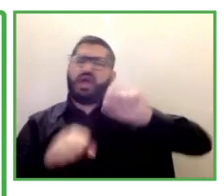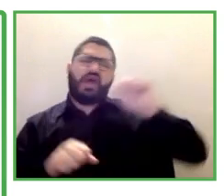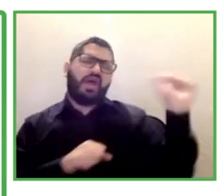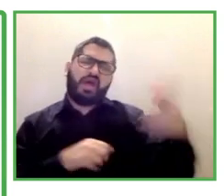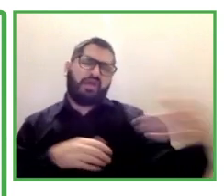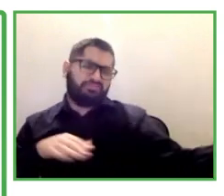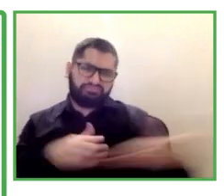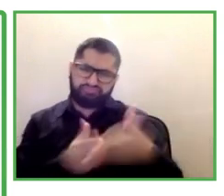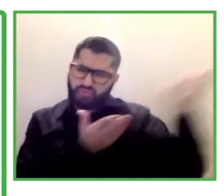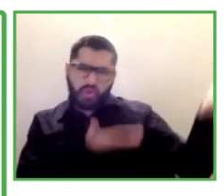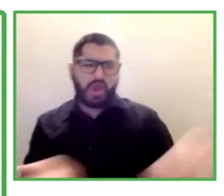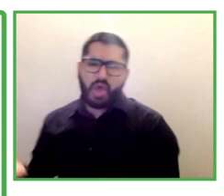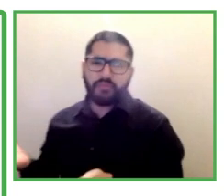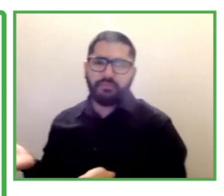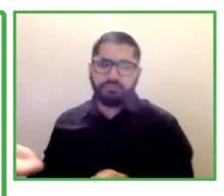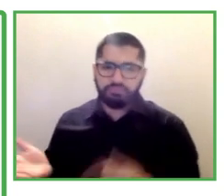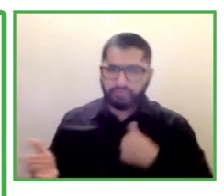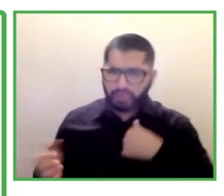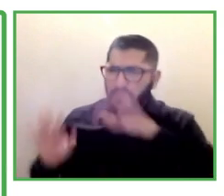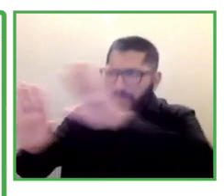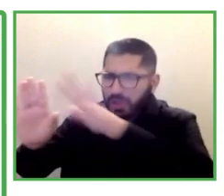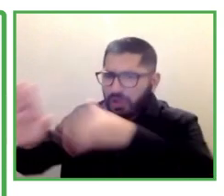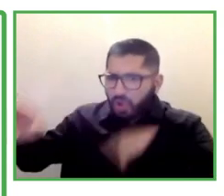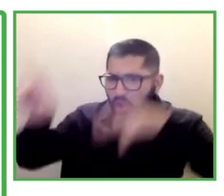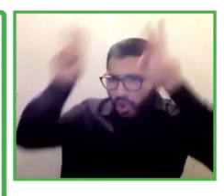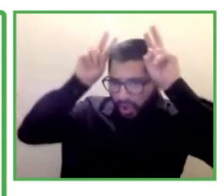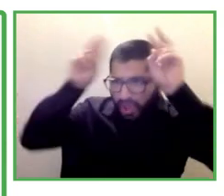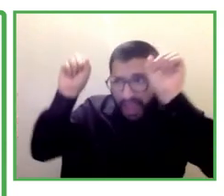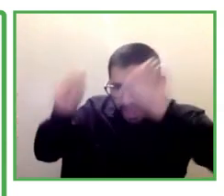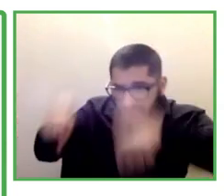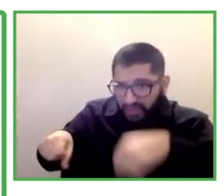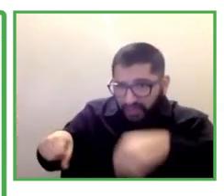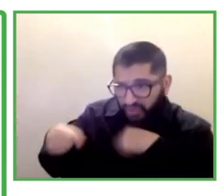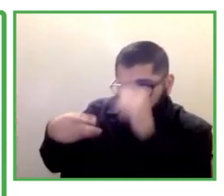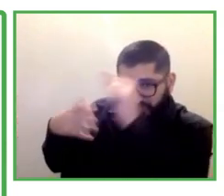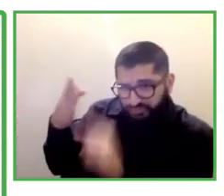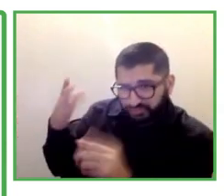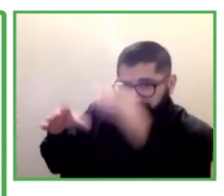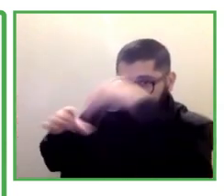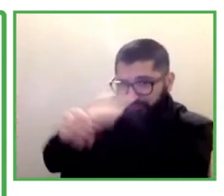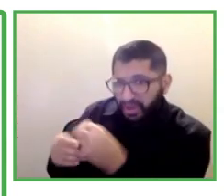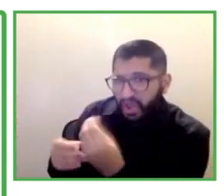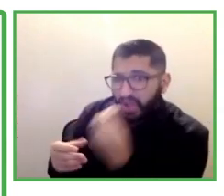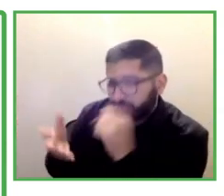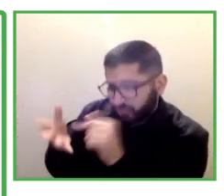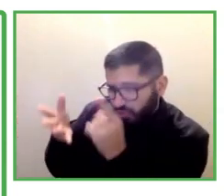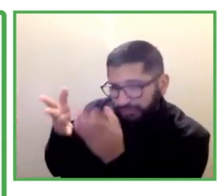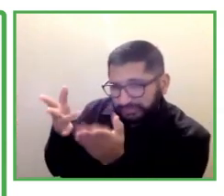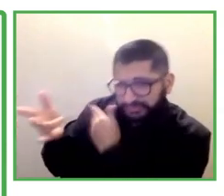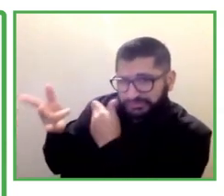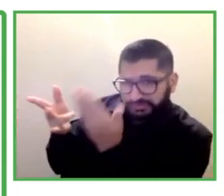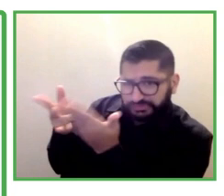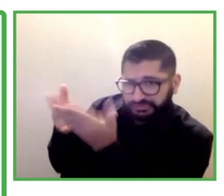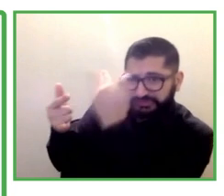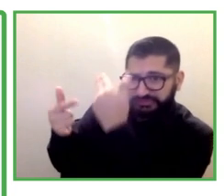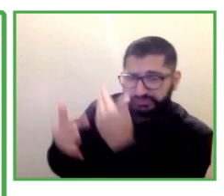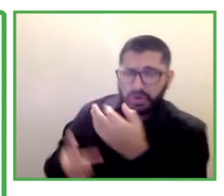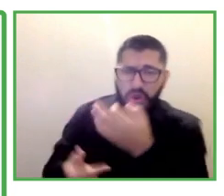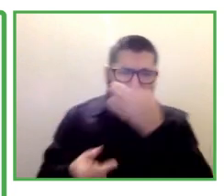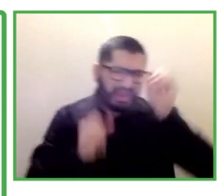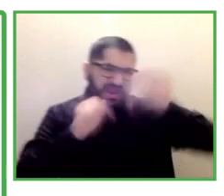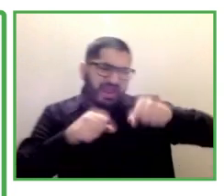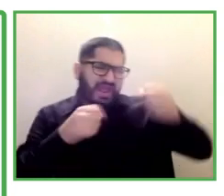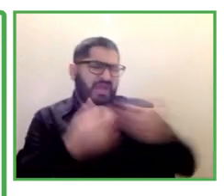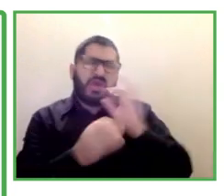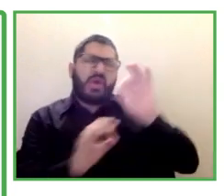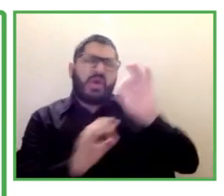place, the right time is a guarantee for success. Now, when we're talking about communication in the workplace, we have to understand it has